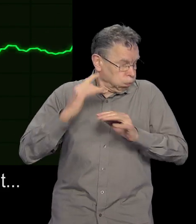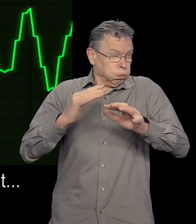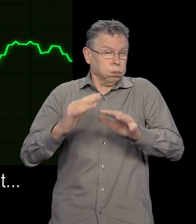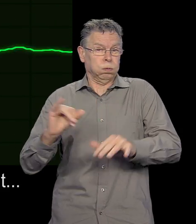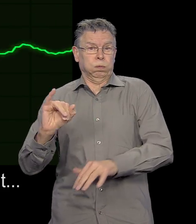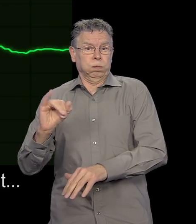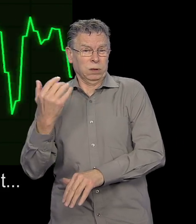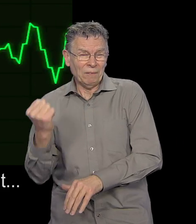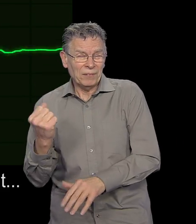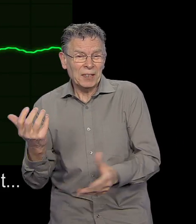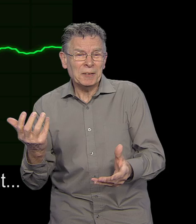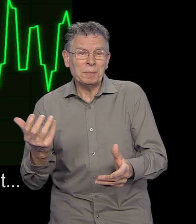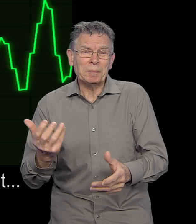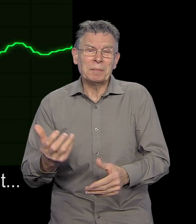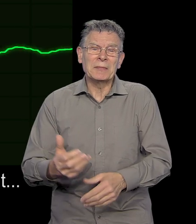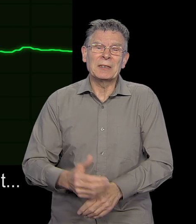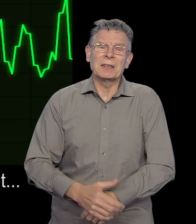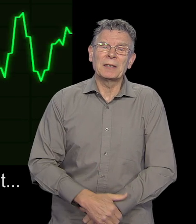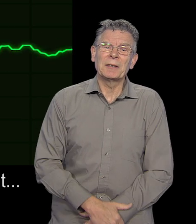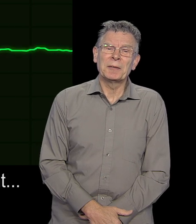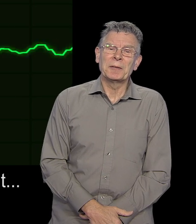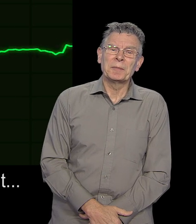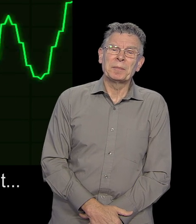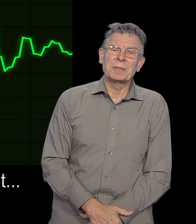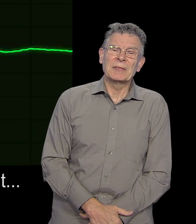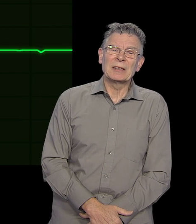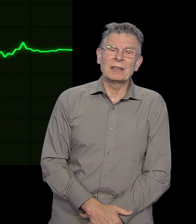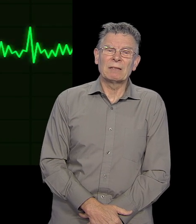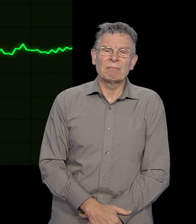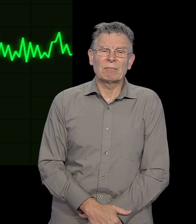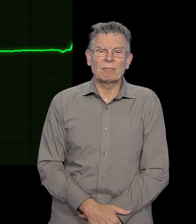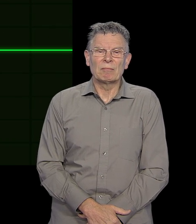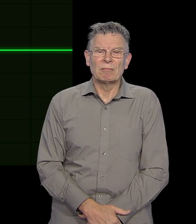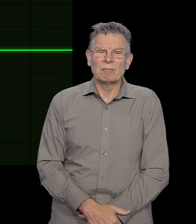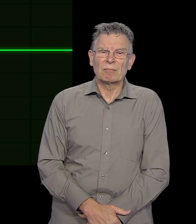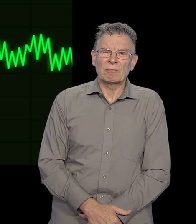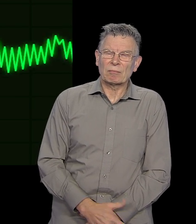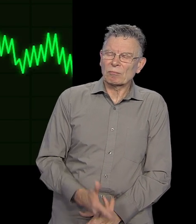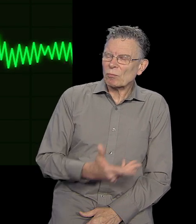to catastrophic.